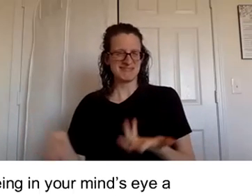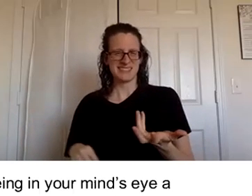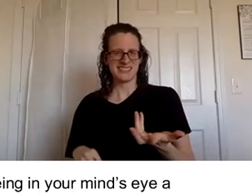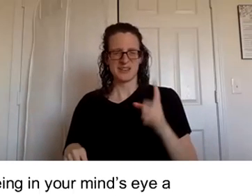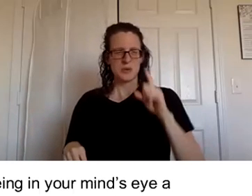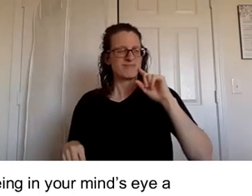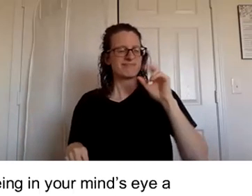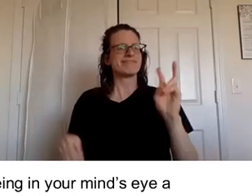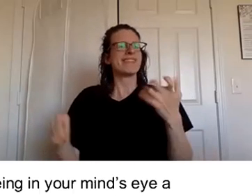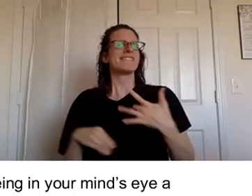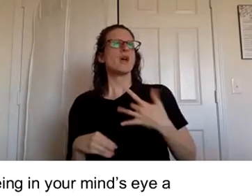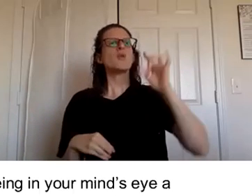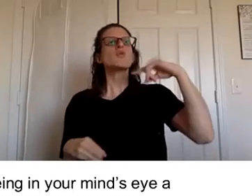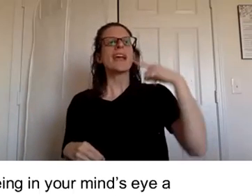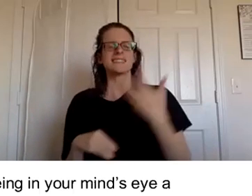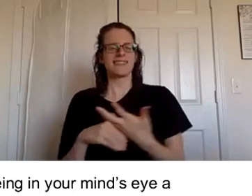crazy stuff